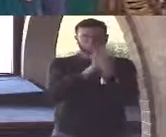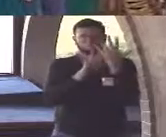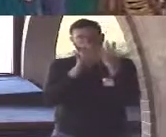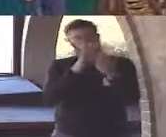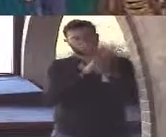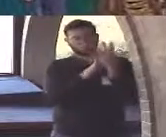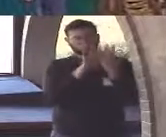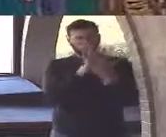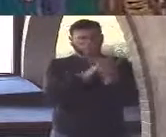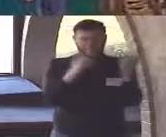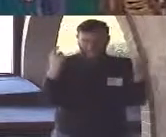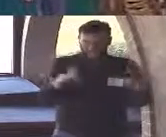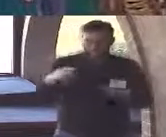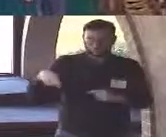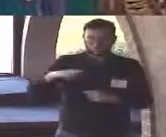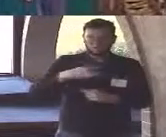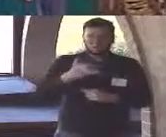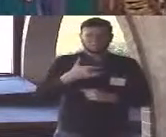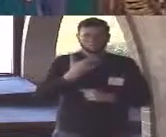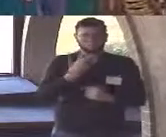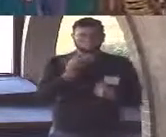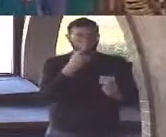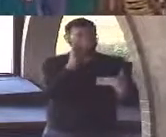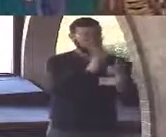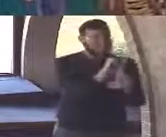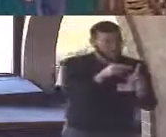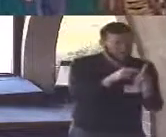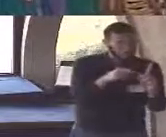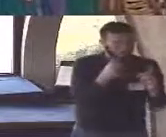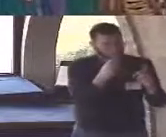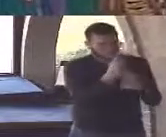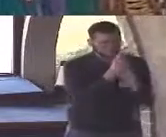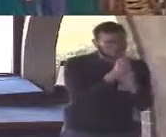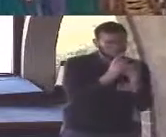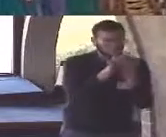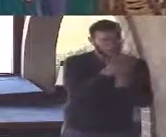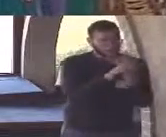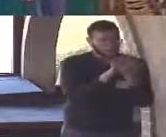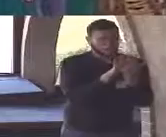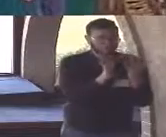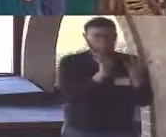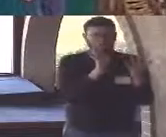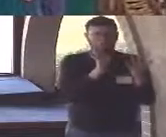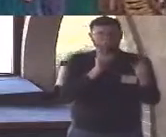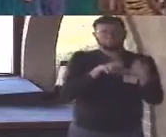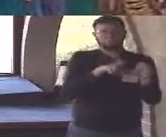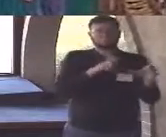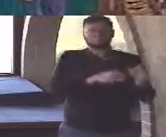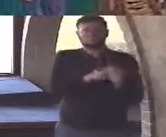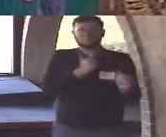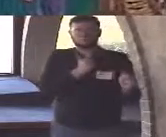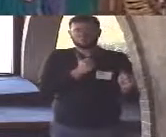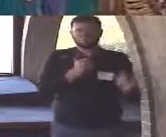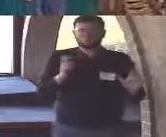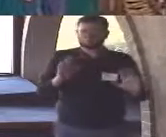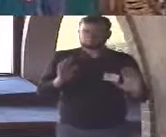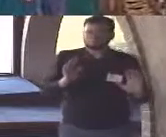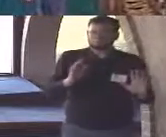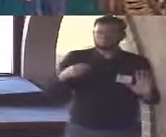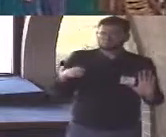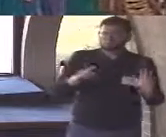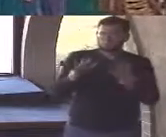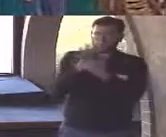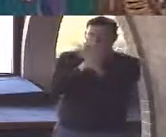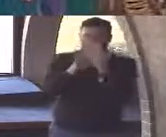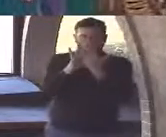will push you to inauthentic or lazy interpretations I think that being a Unitarian Universalist means striving to